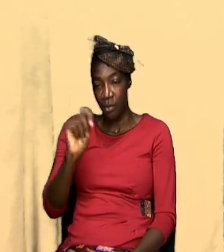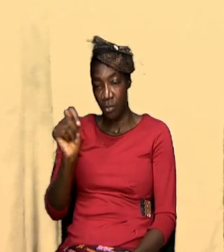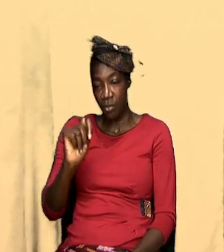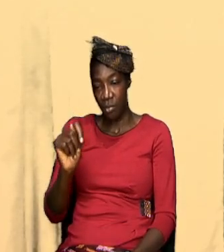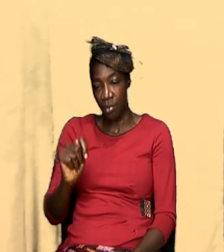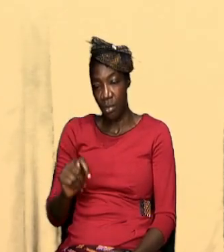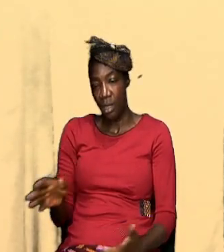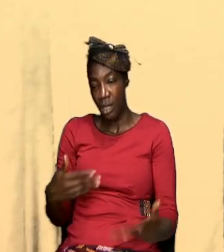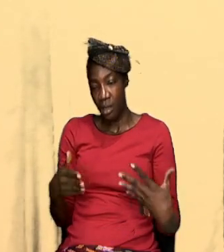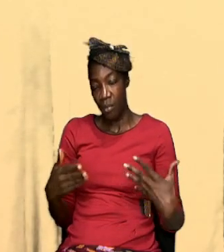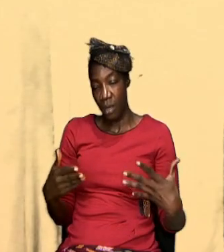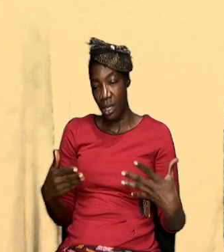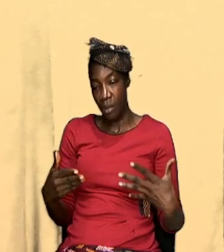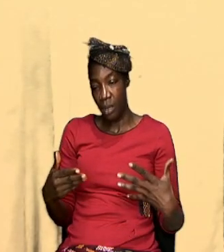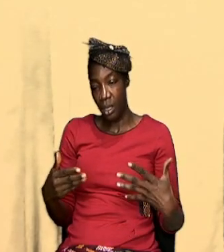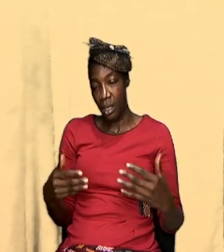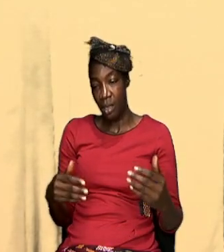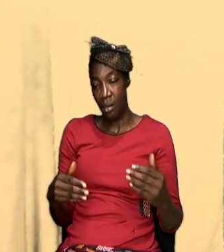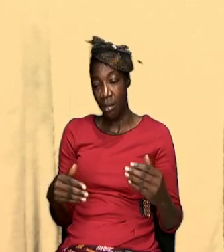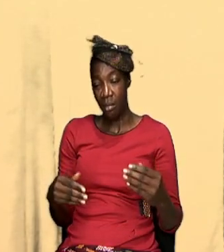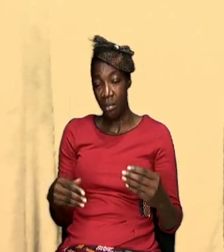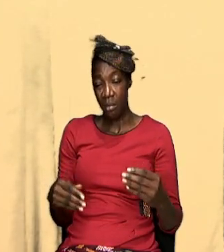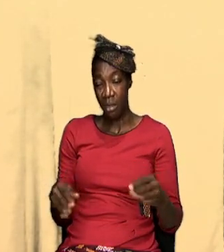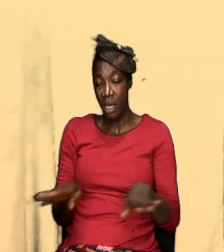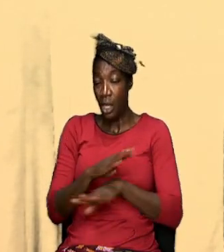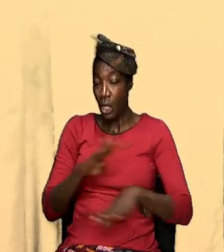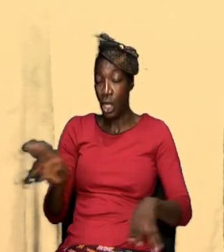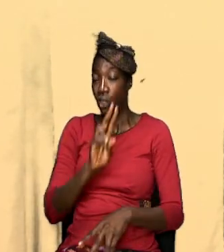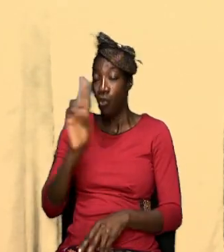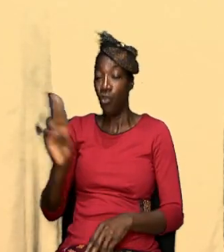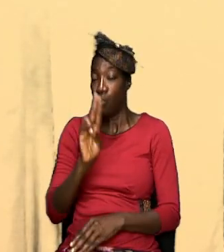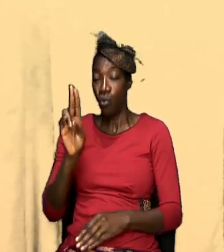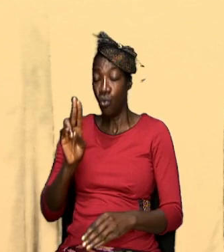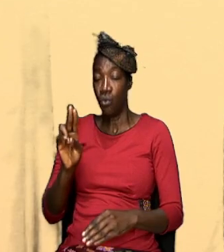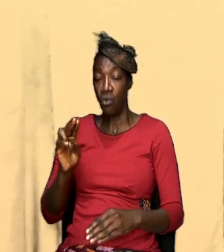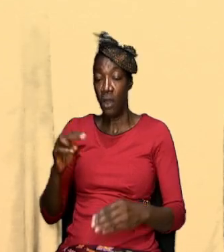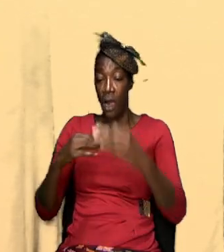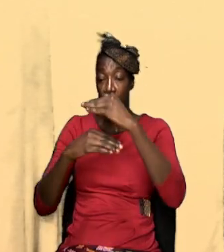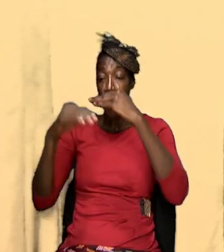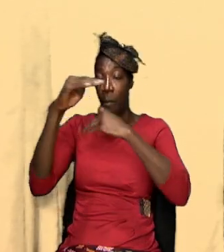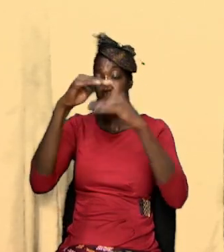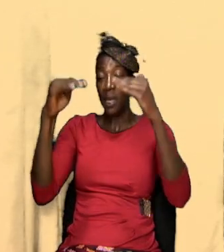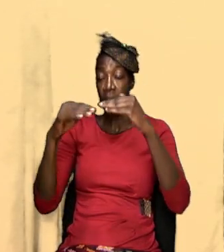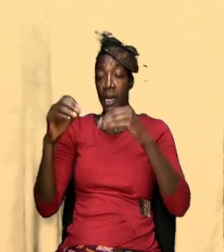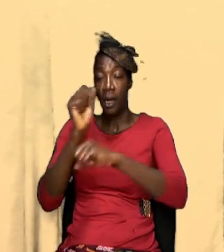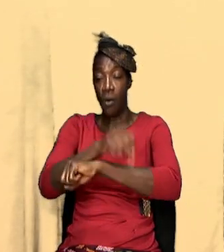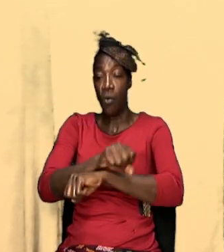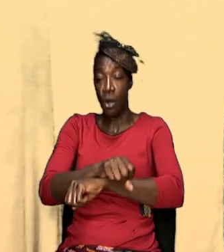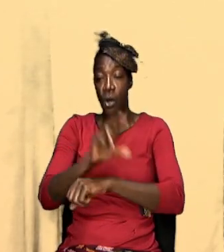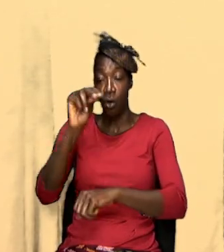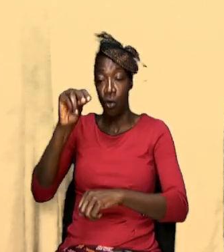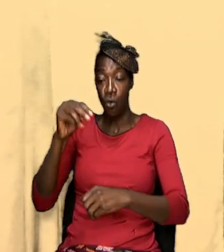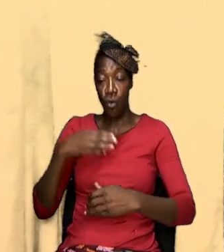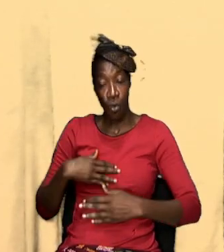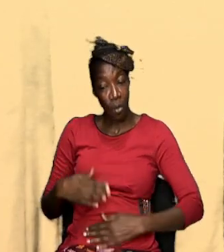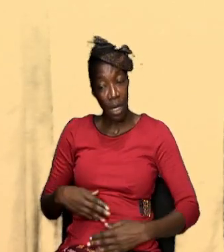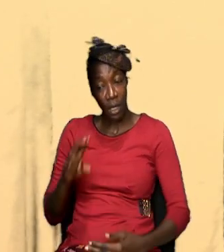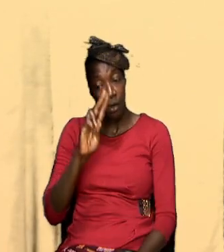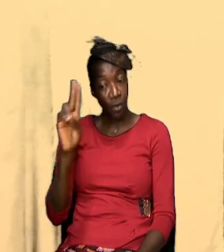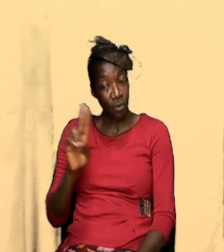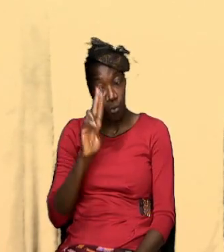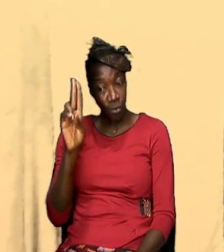know, whether it is that abandoned building at work where nobody, nobody use,